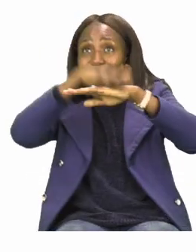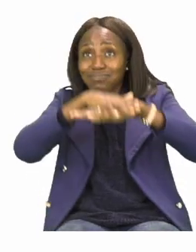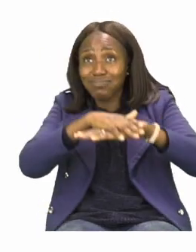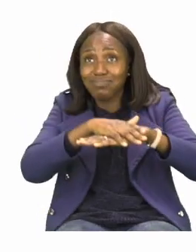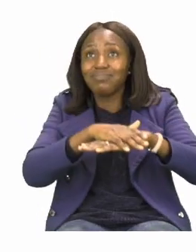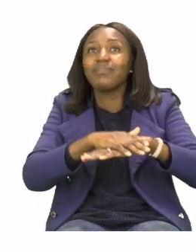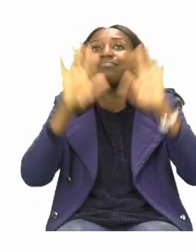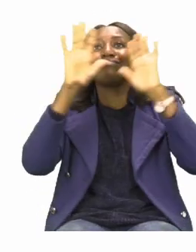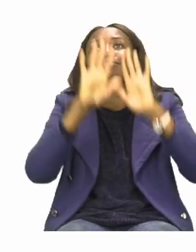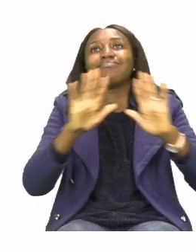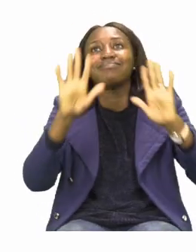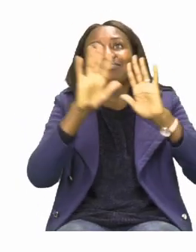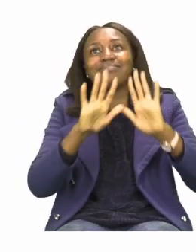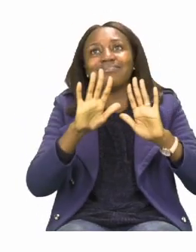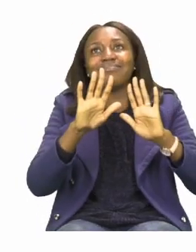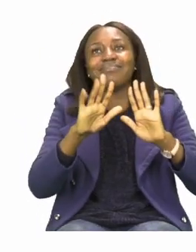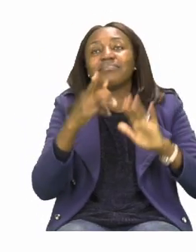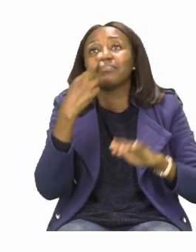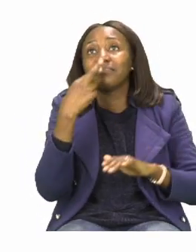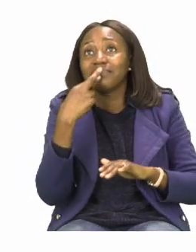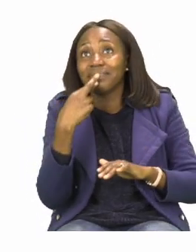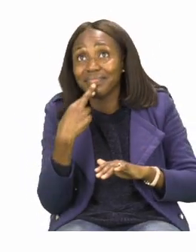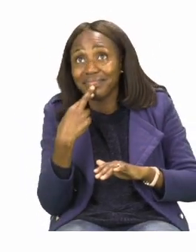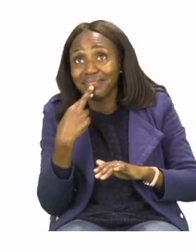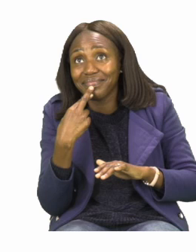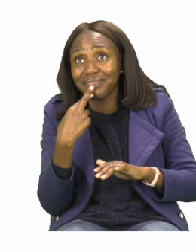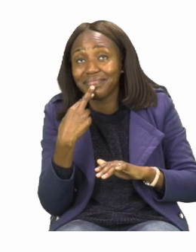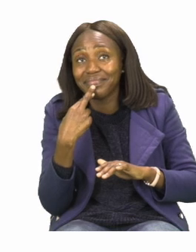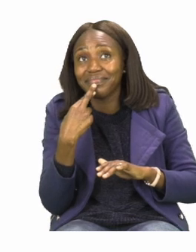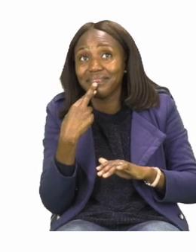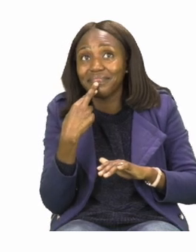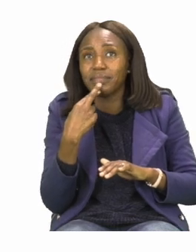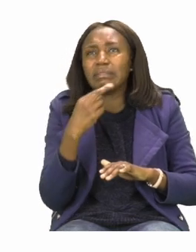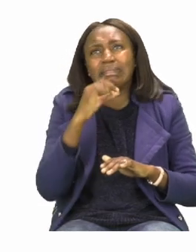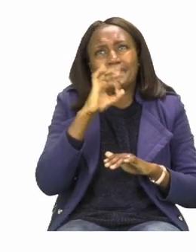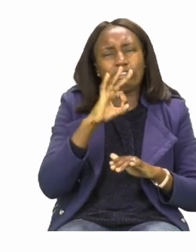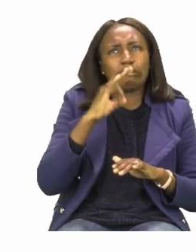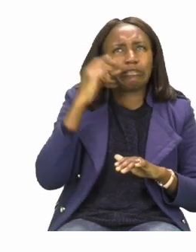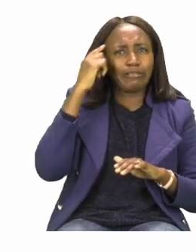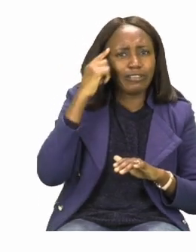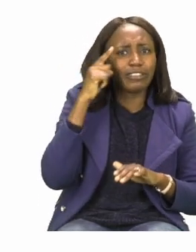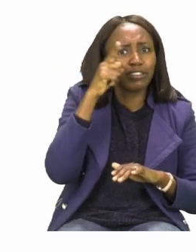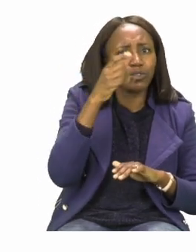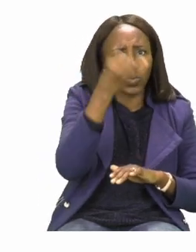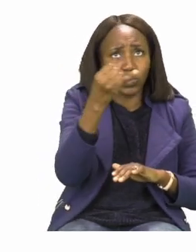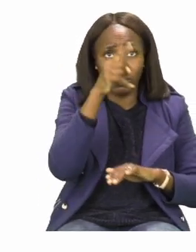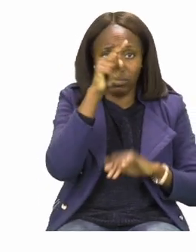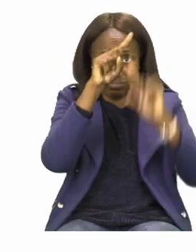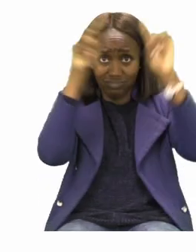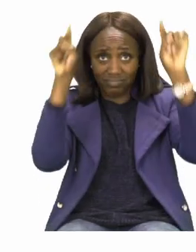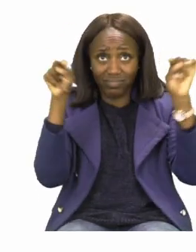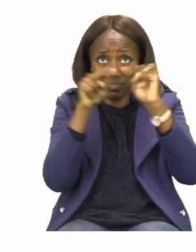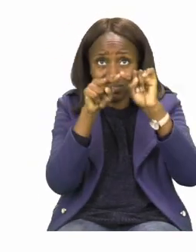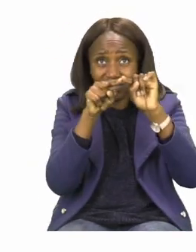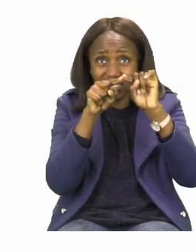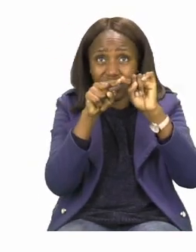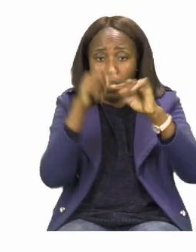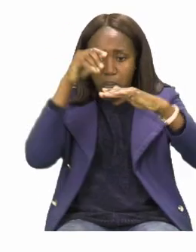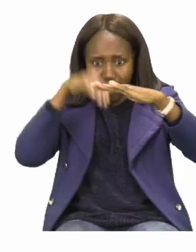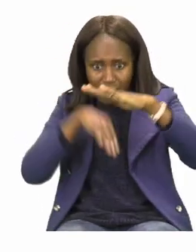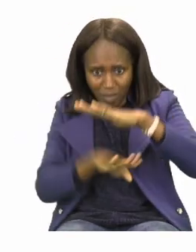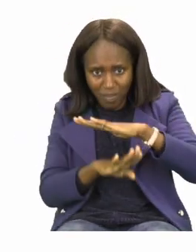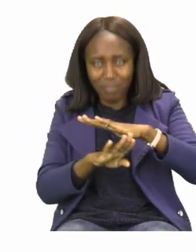to color them red. But if you think that it will sink,